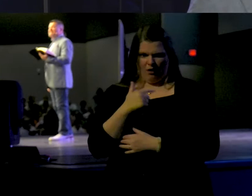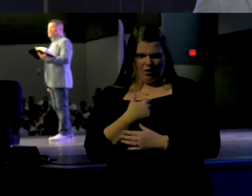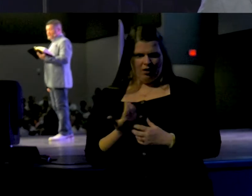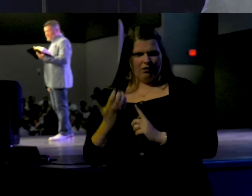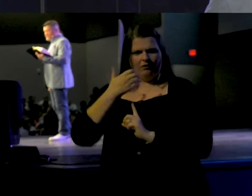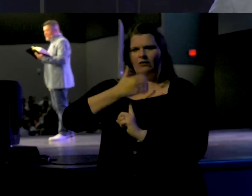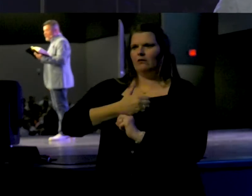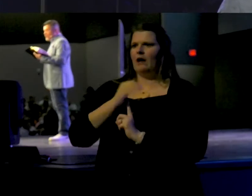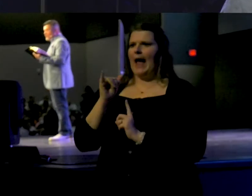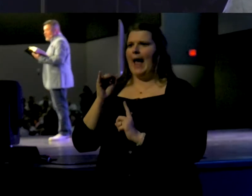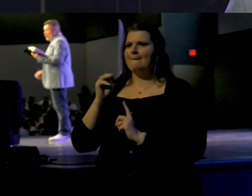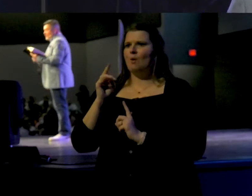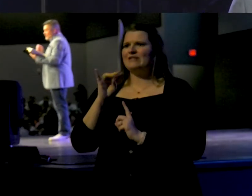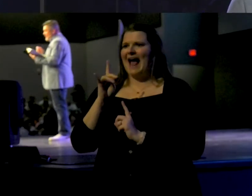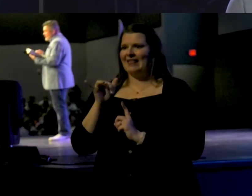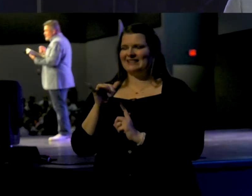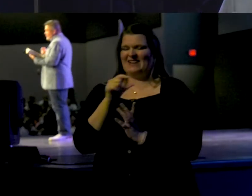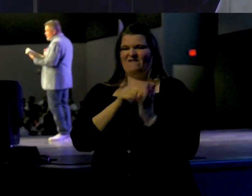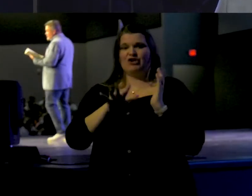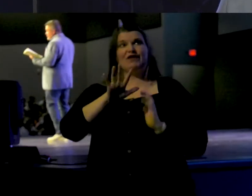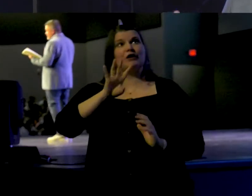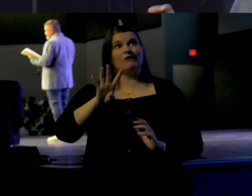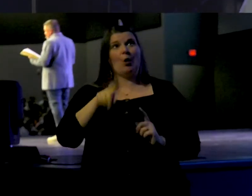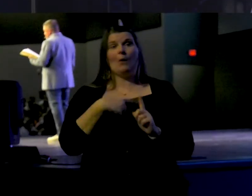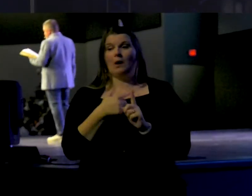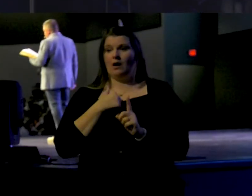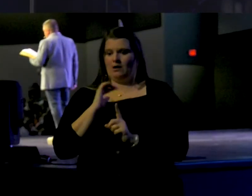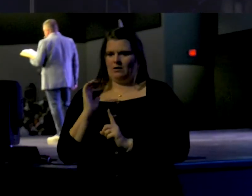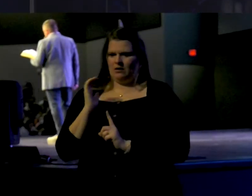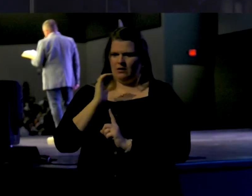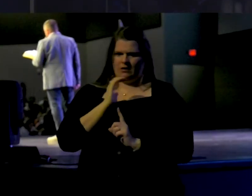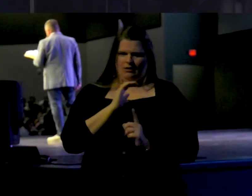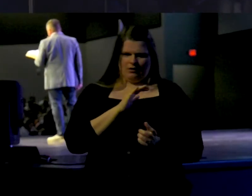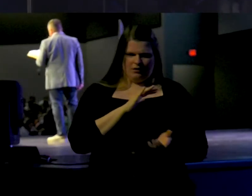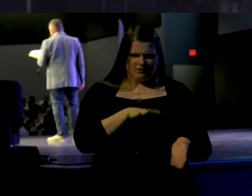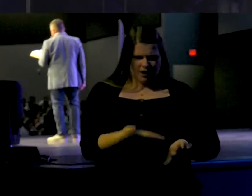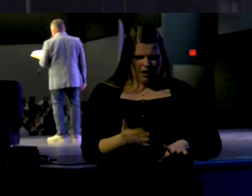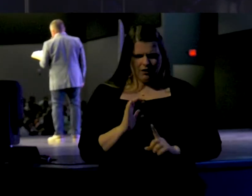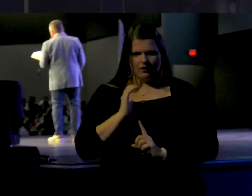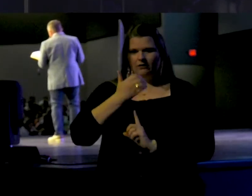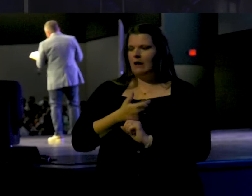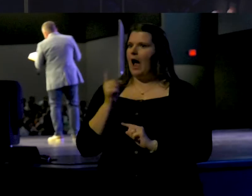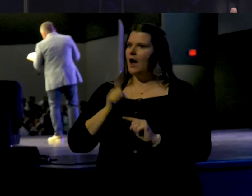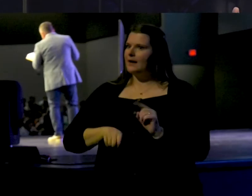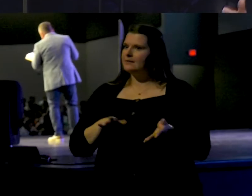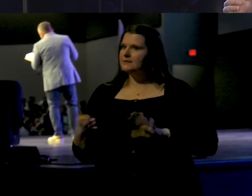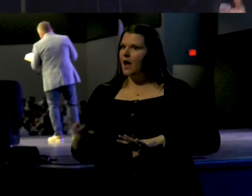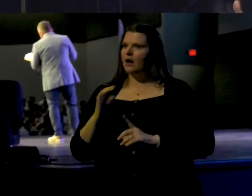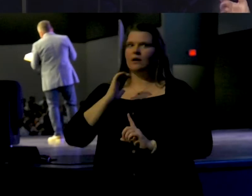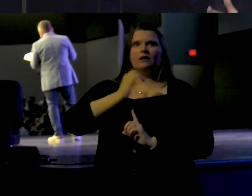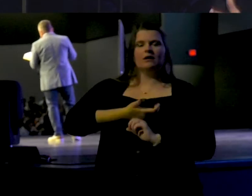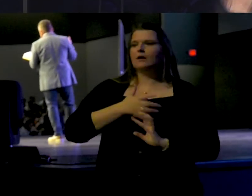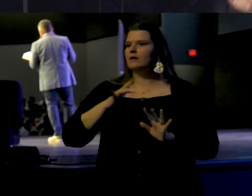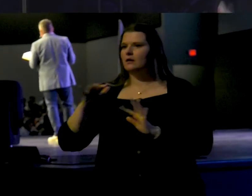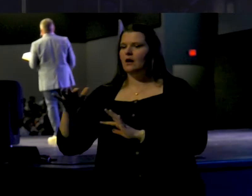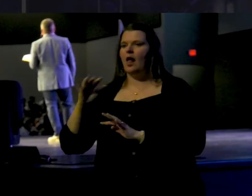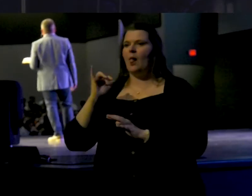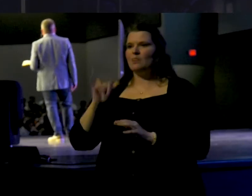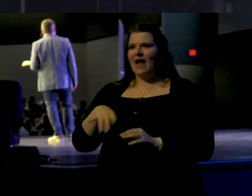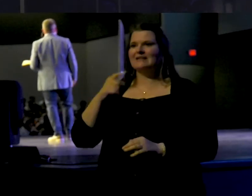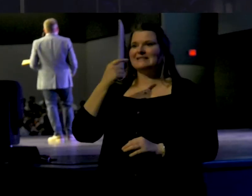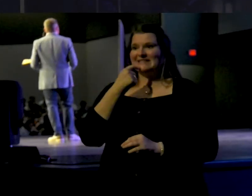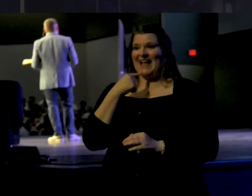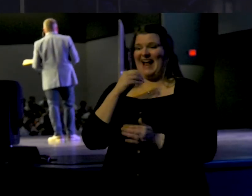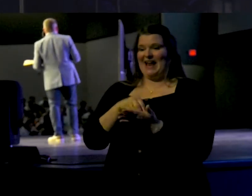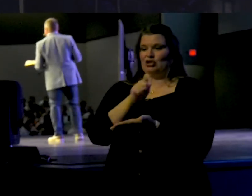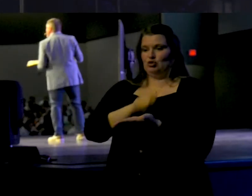immortality. Verse 54, when the perishable puts on the imperishable, the mortal puts on immortality, then shall come to pass the saying